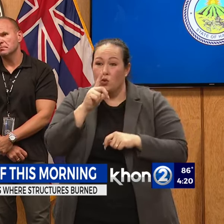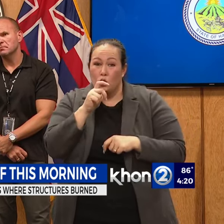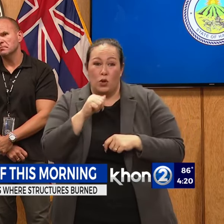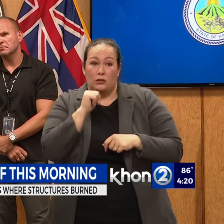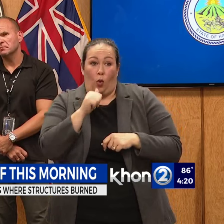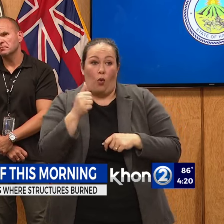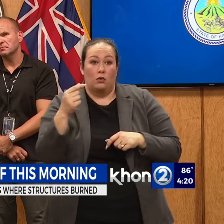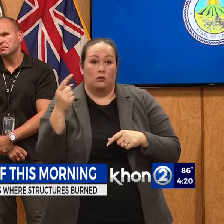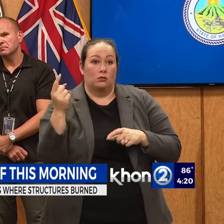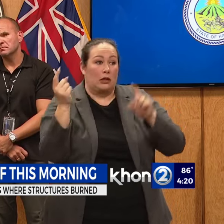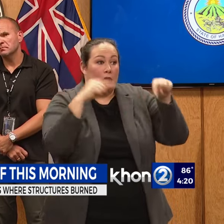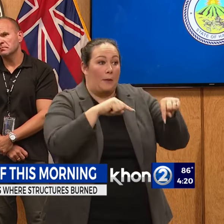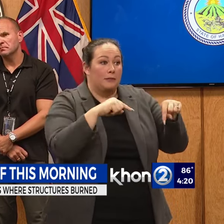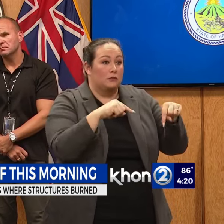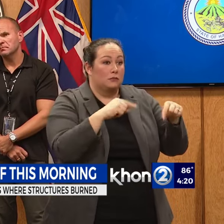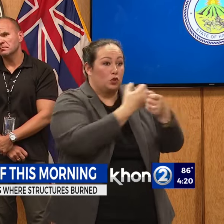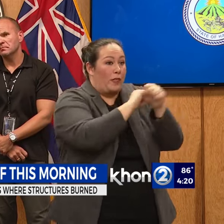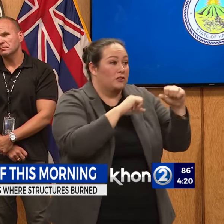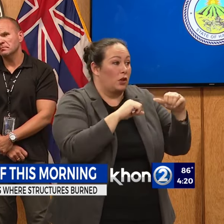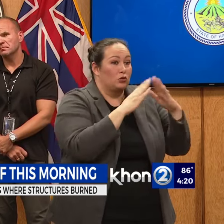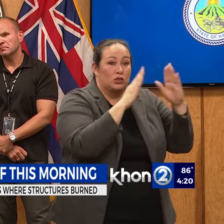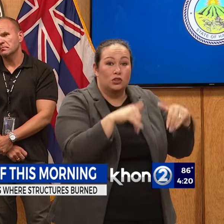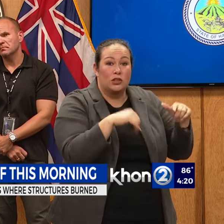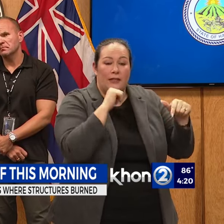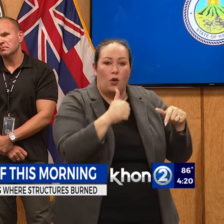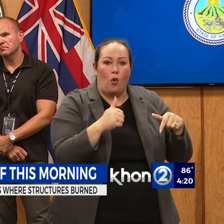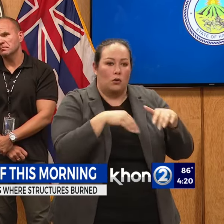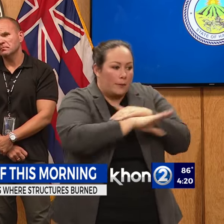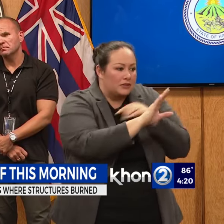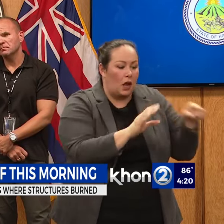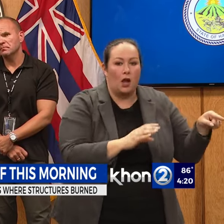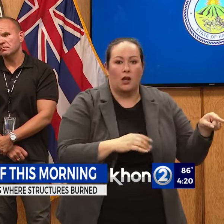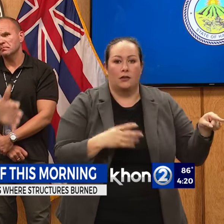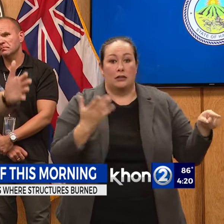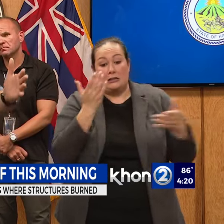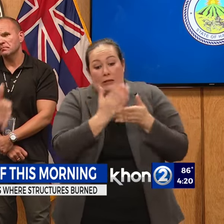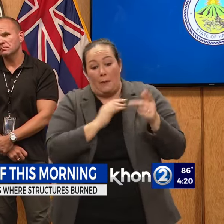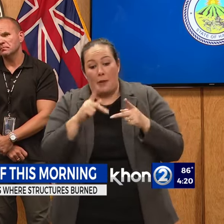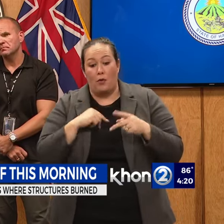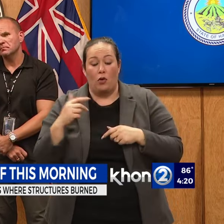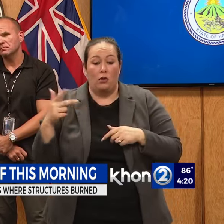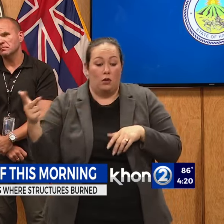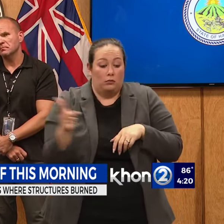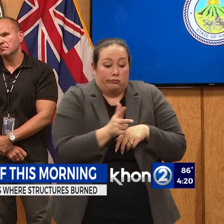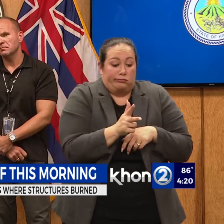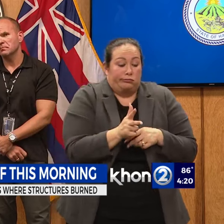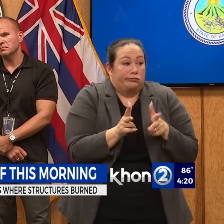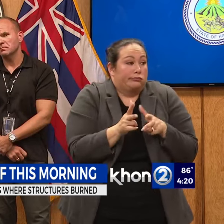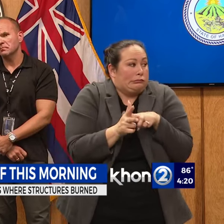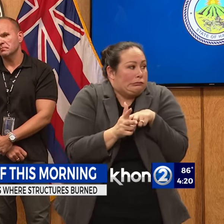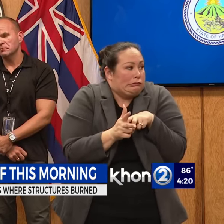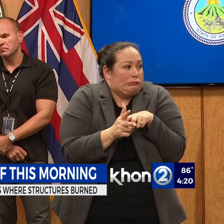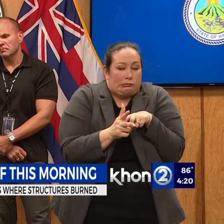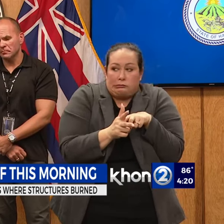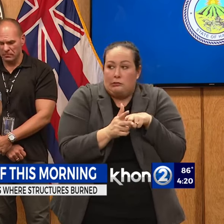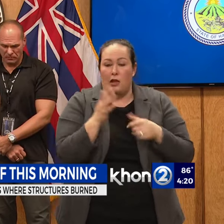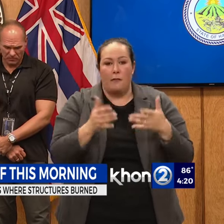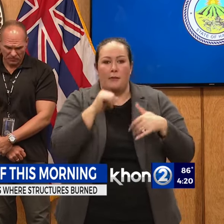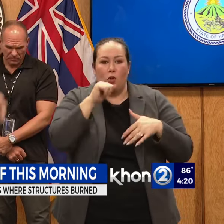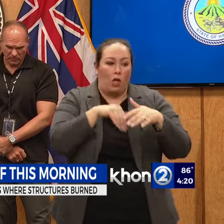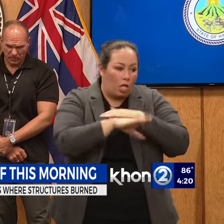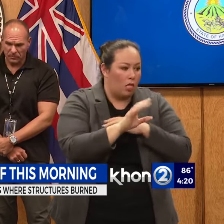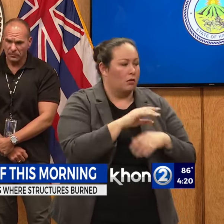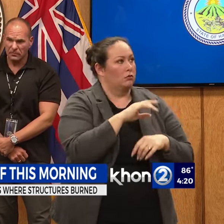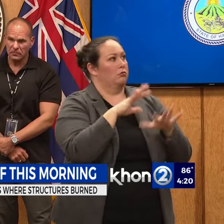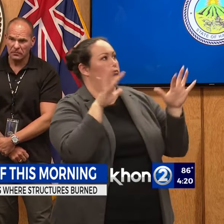inside. They stay in their cars in the parking lot. Again, a personal choice. Maybe they don't want to be around 100 or 1,000 other people. I